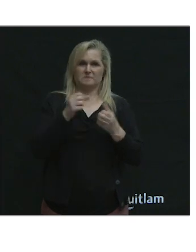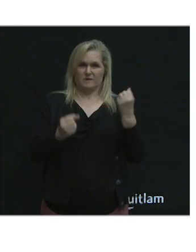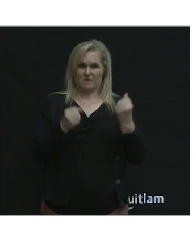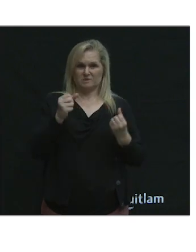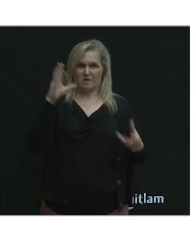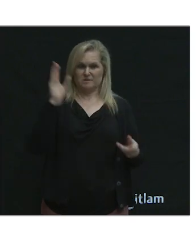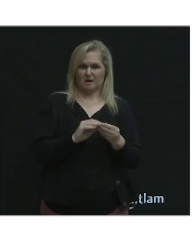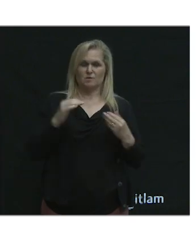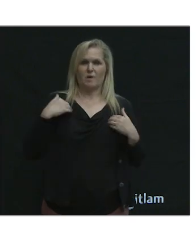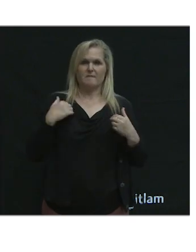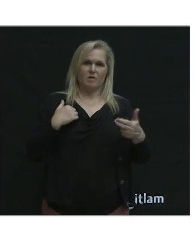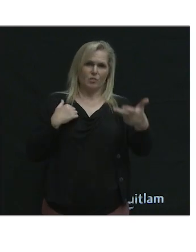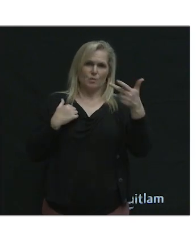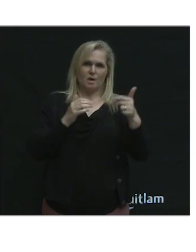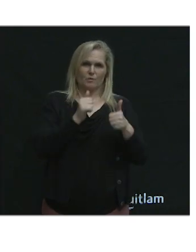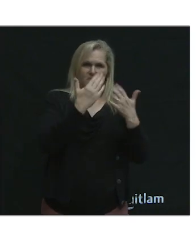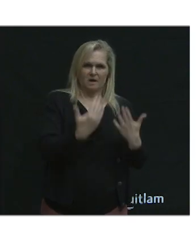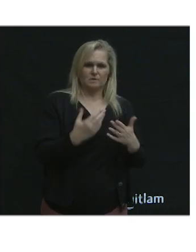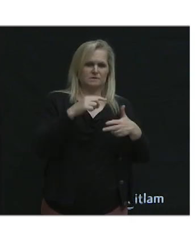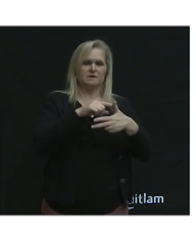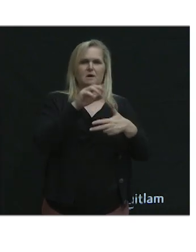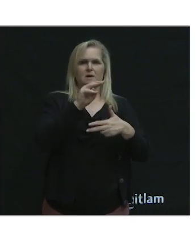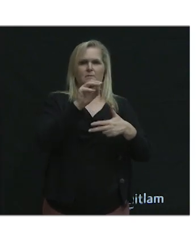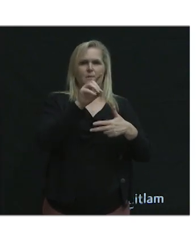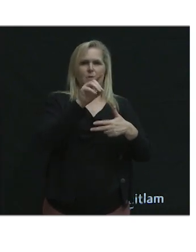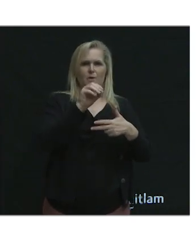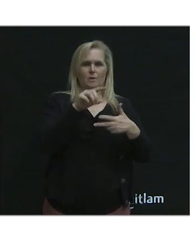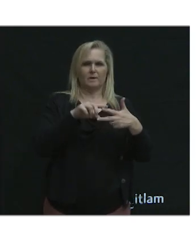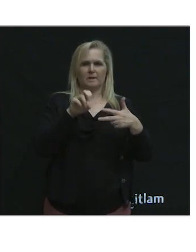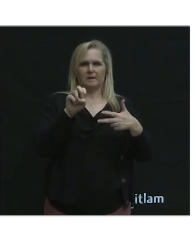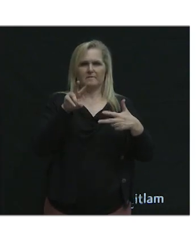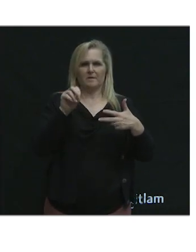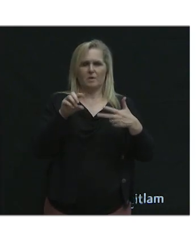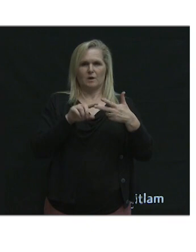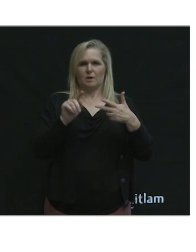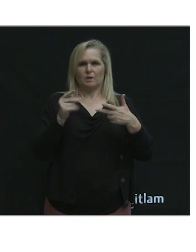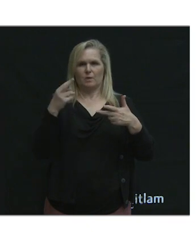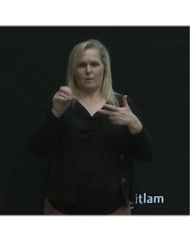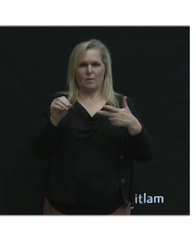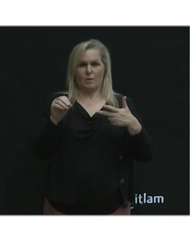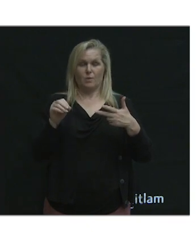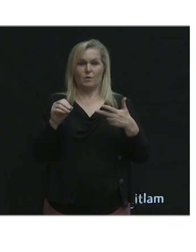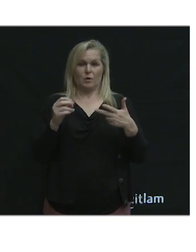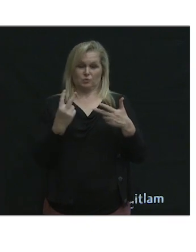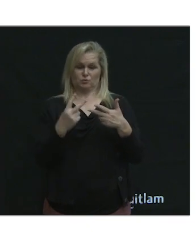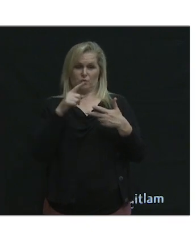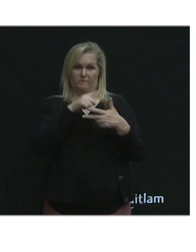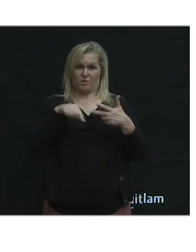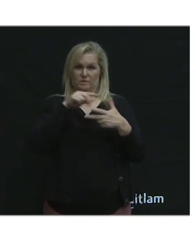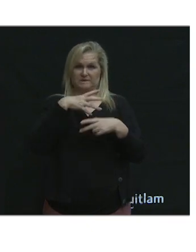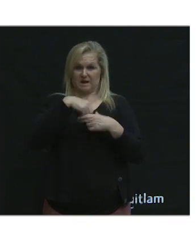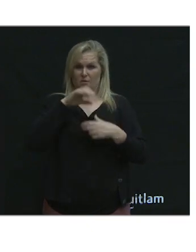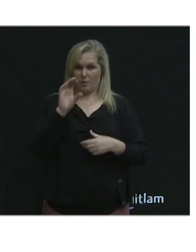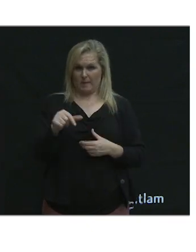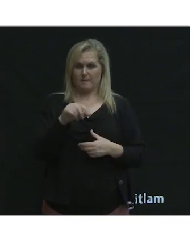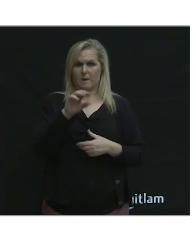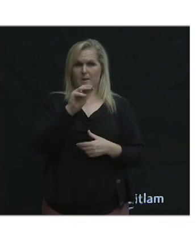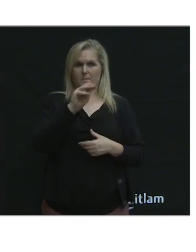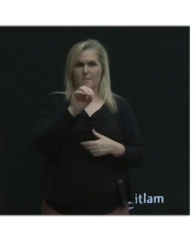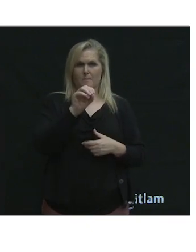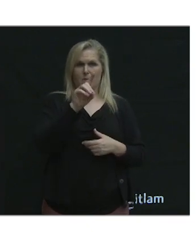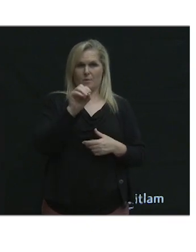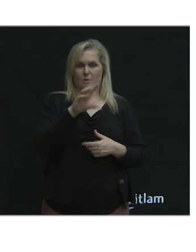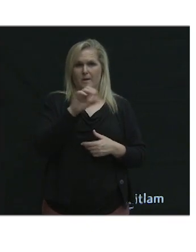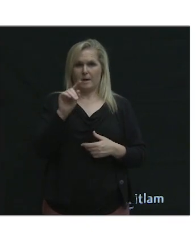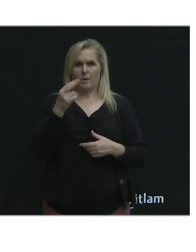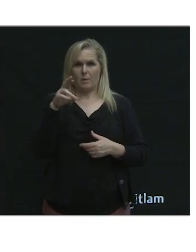You have three providers, Modo, Evo, and Turo. Two of which are in Coquitlam available. So Modo and Turo you